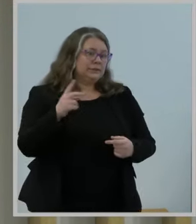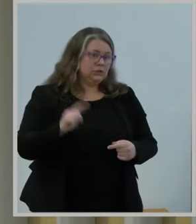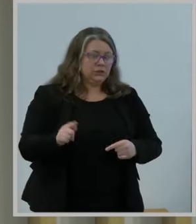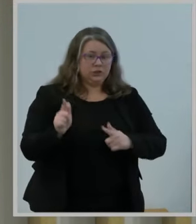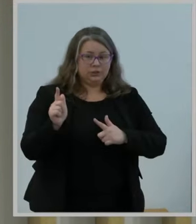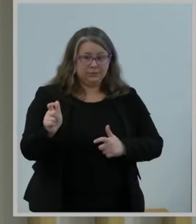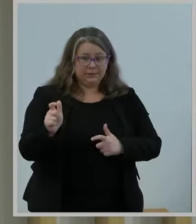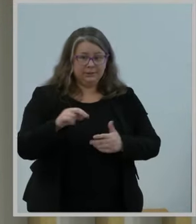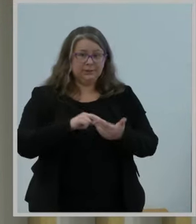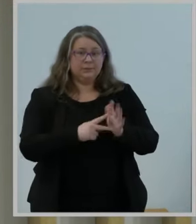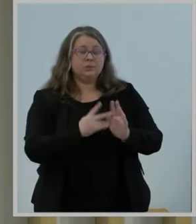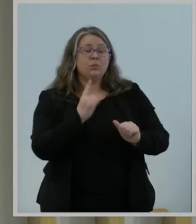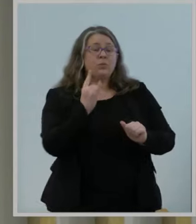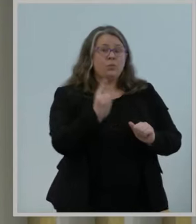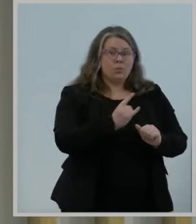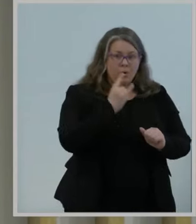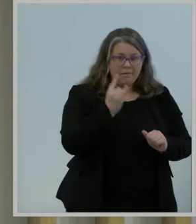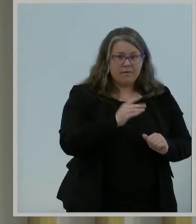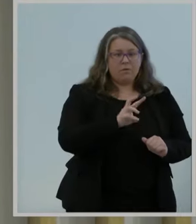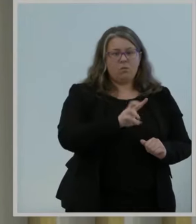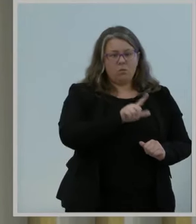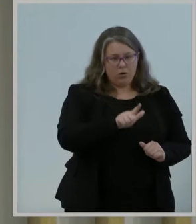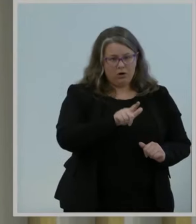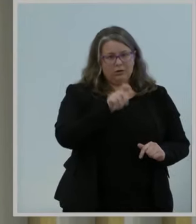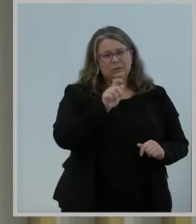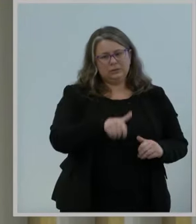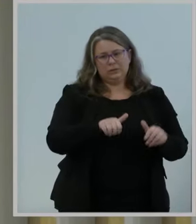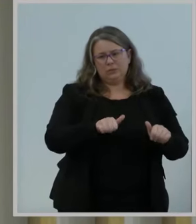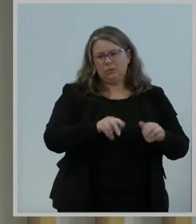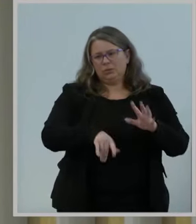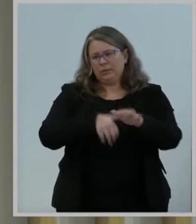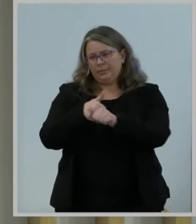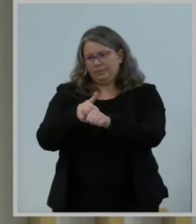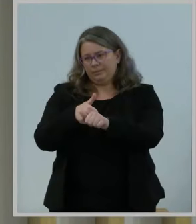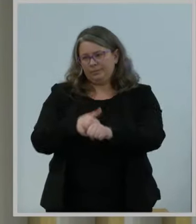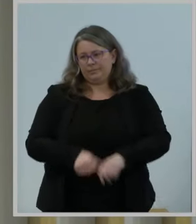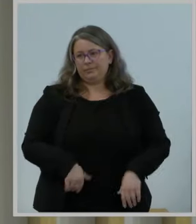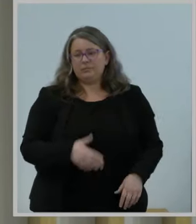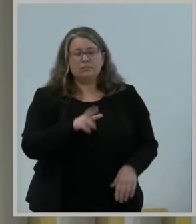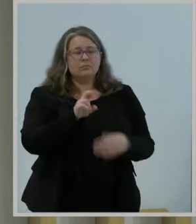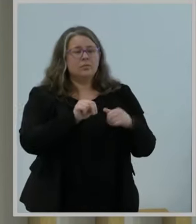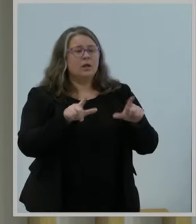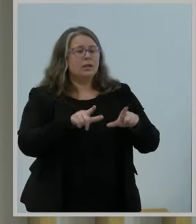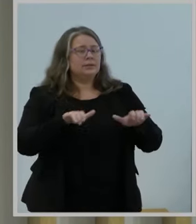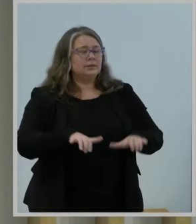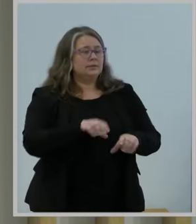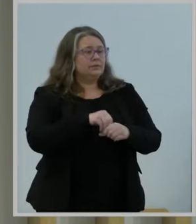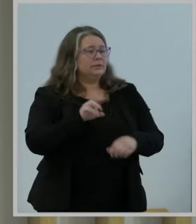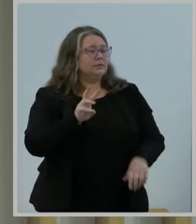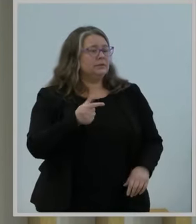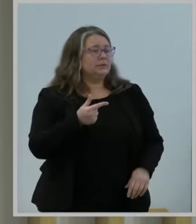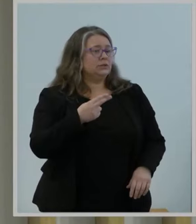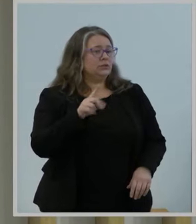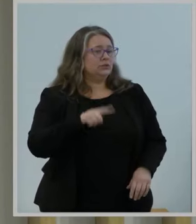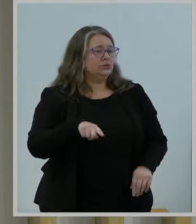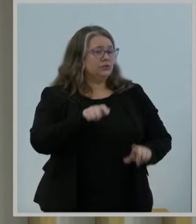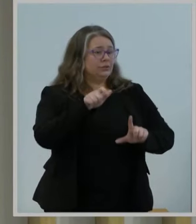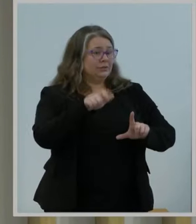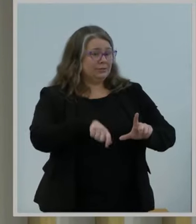pace. Today, we take the effort to support unlicensed activity in the 6 gigahertz band even further.